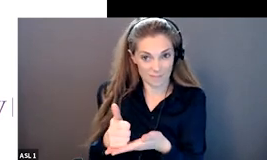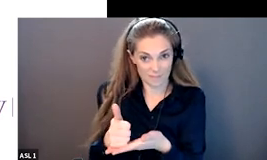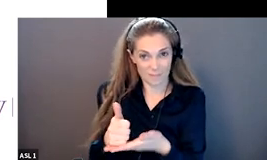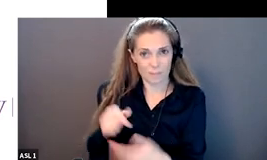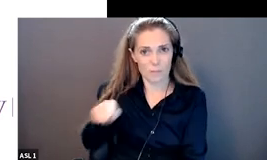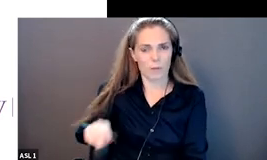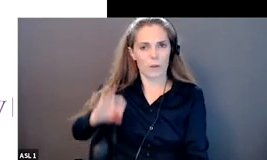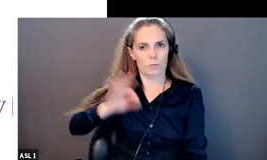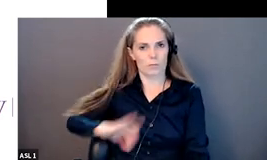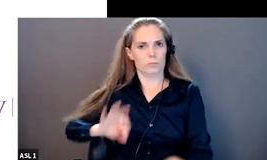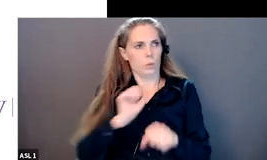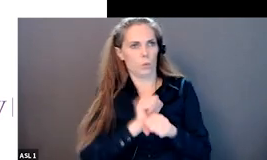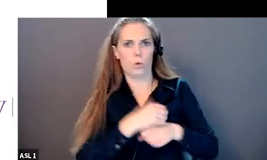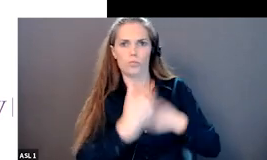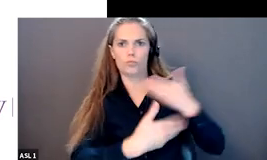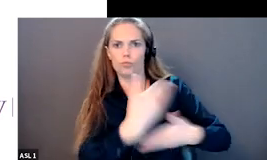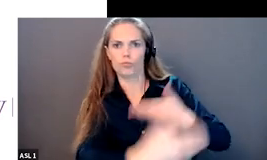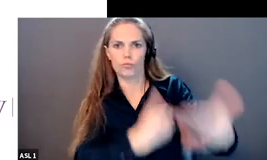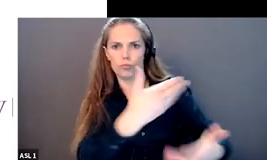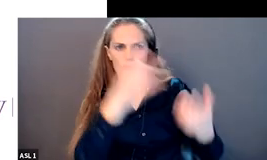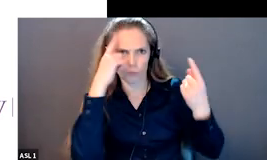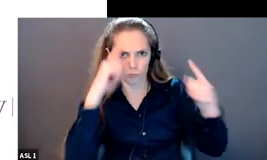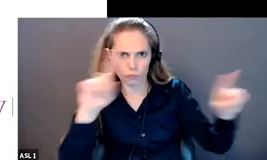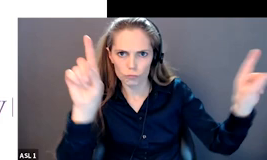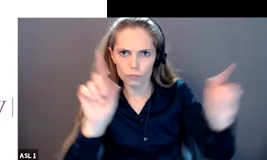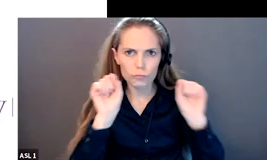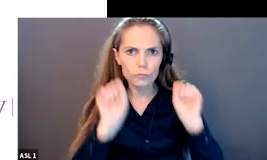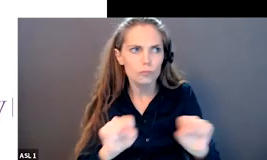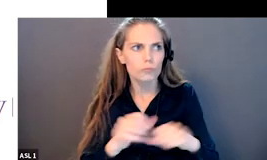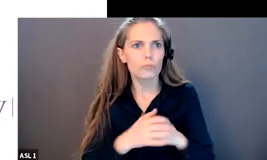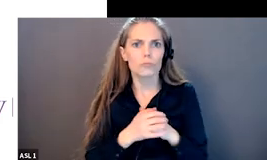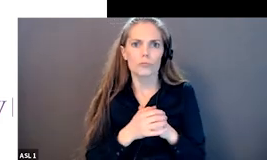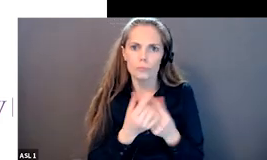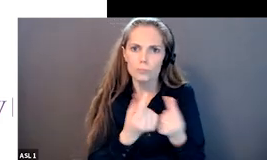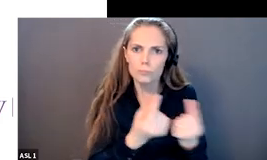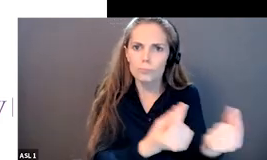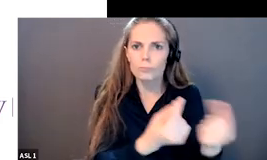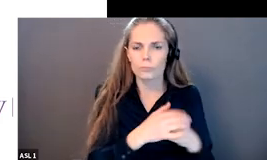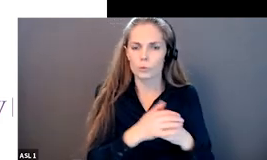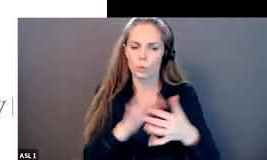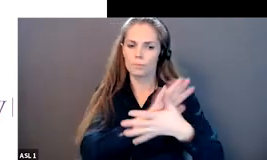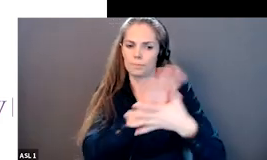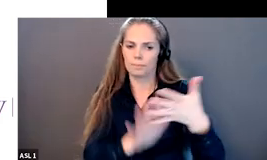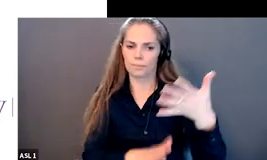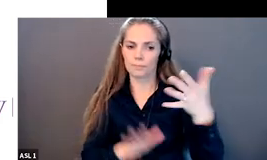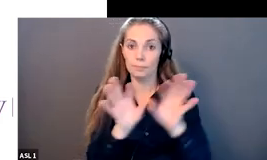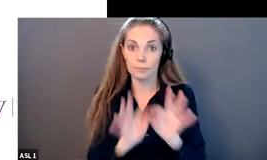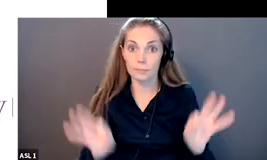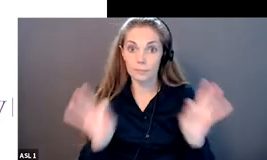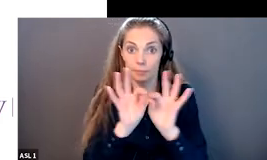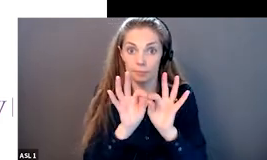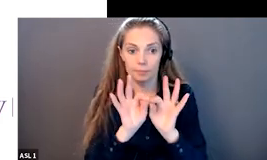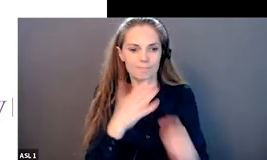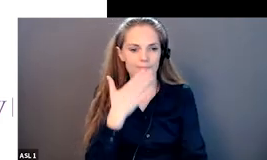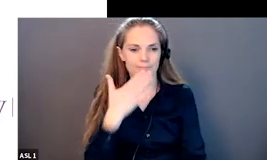with the work that they do with their productivity with their input with their output so that is also very important thank you next one